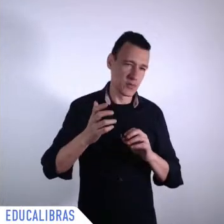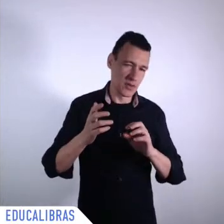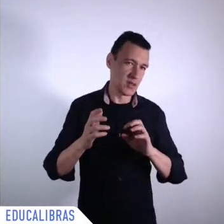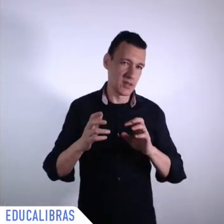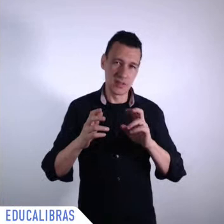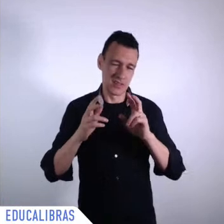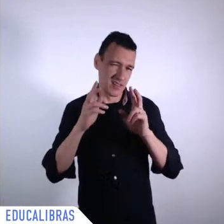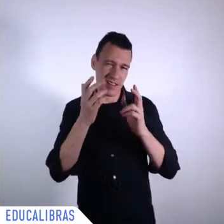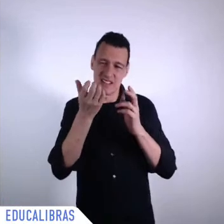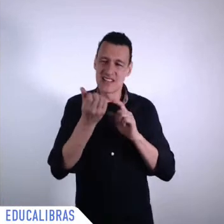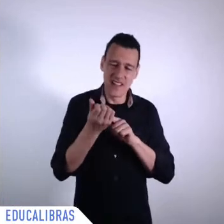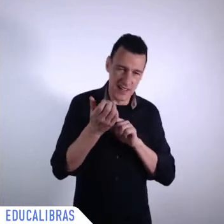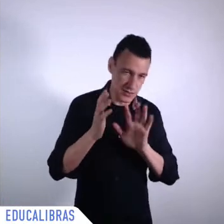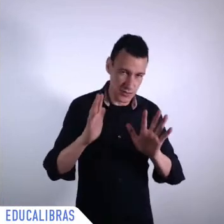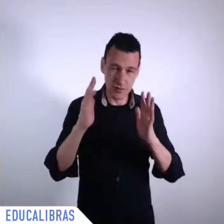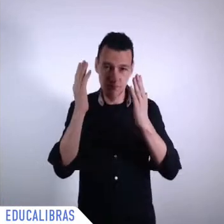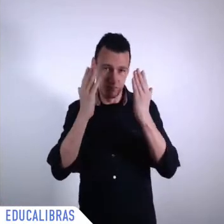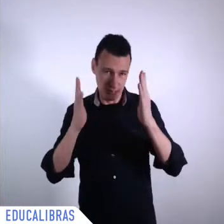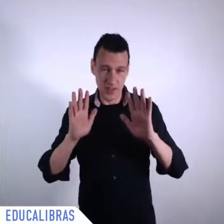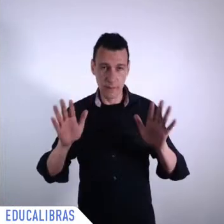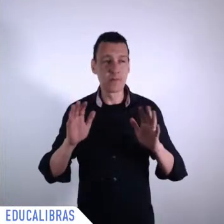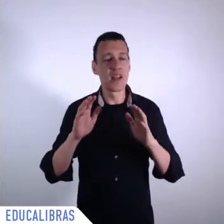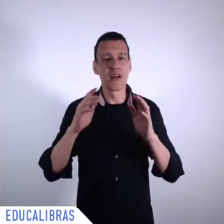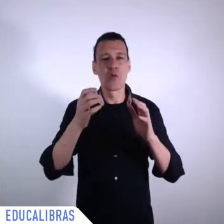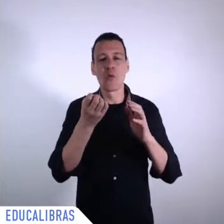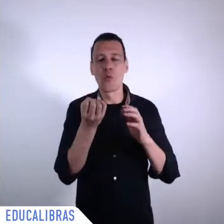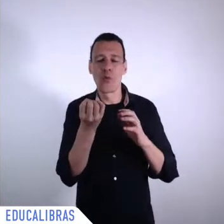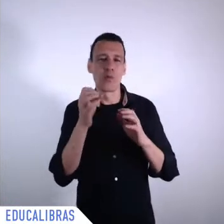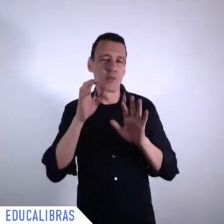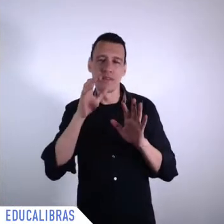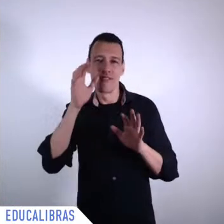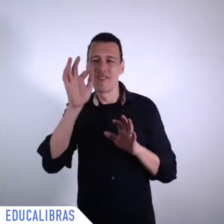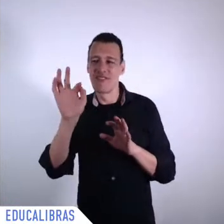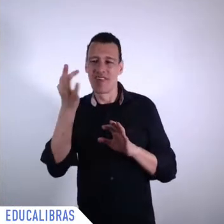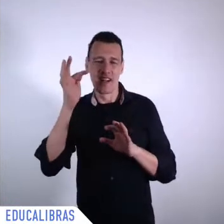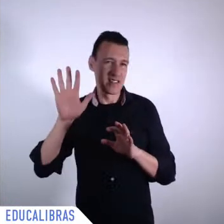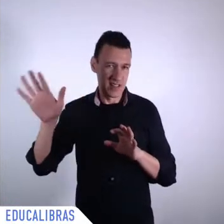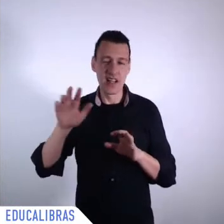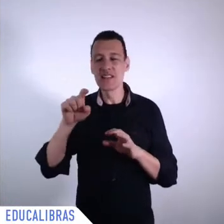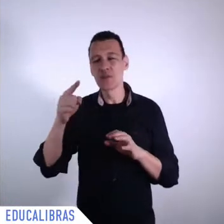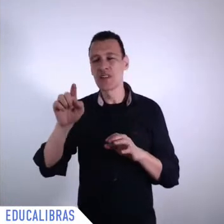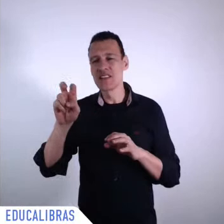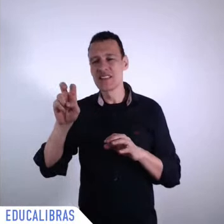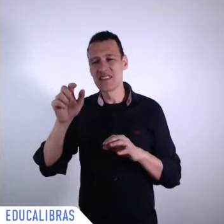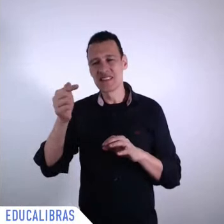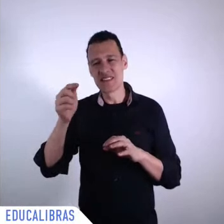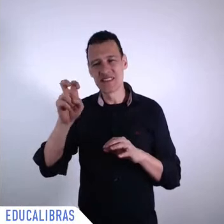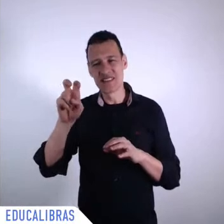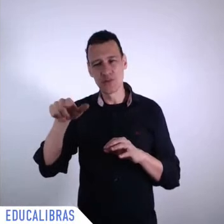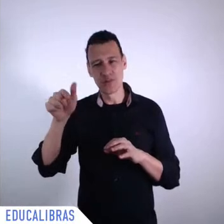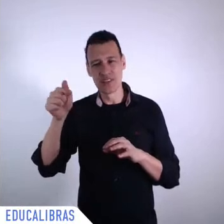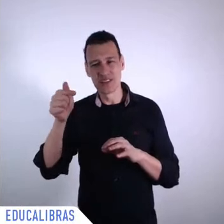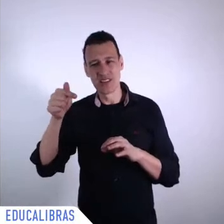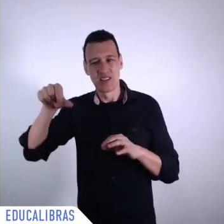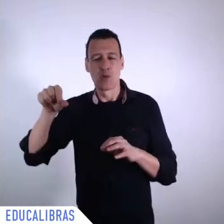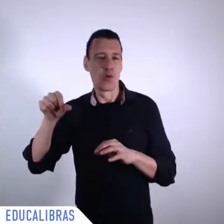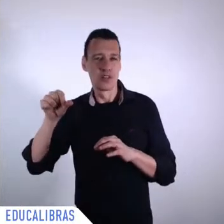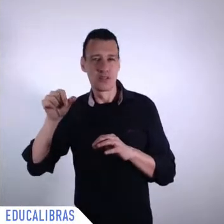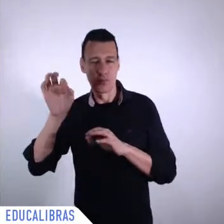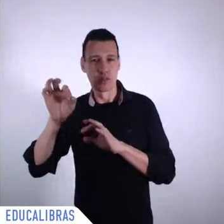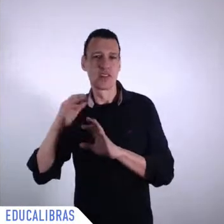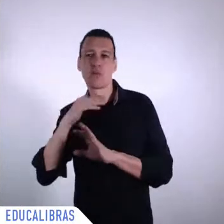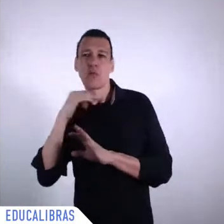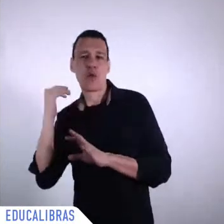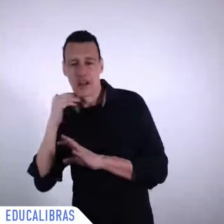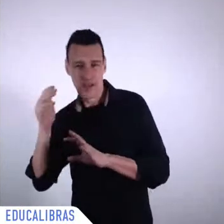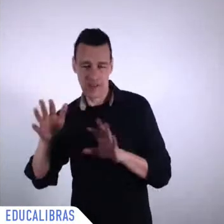because of this pandemic we forecast that we have the biggest contraction in economic terms of the